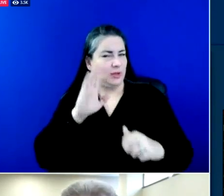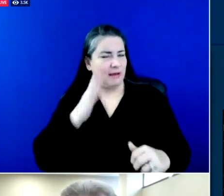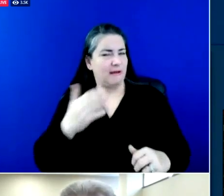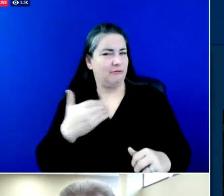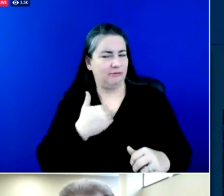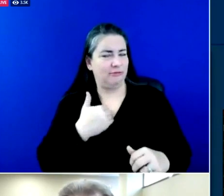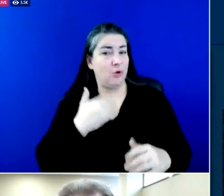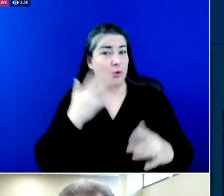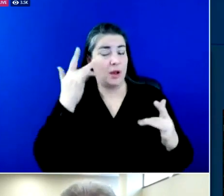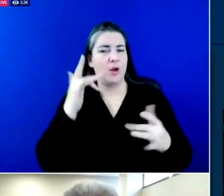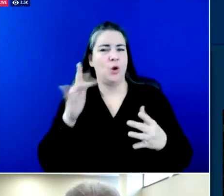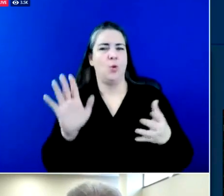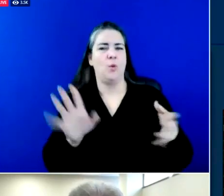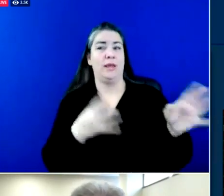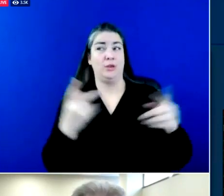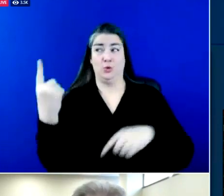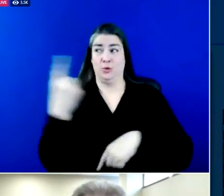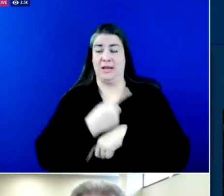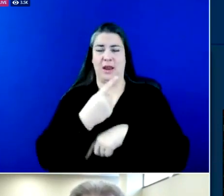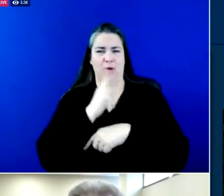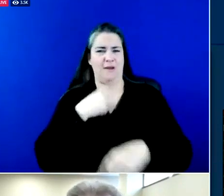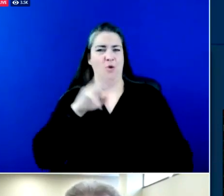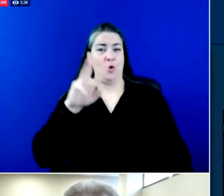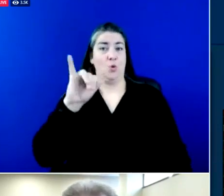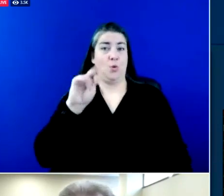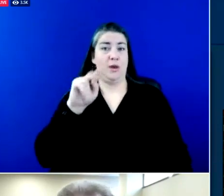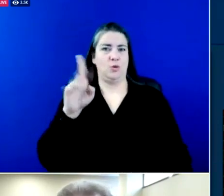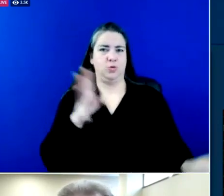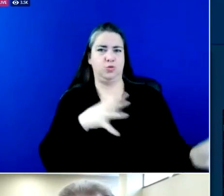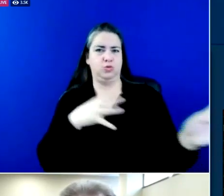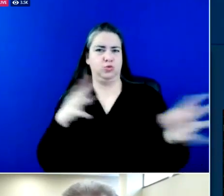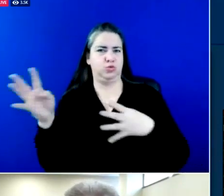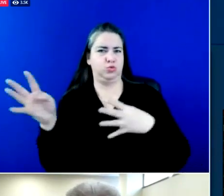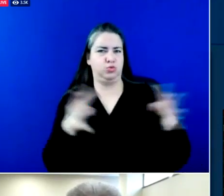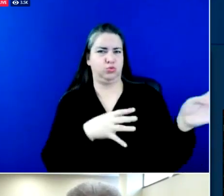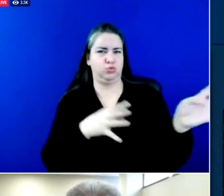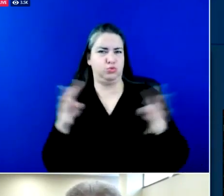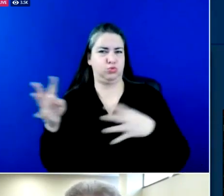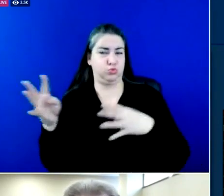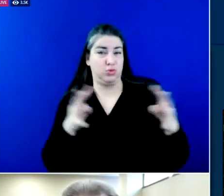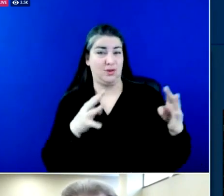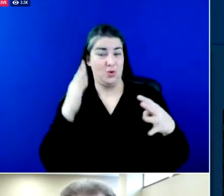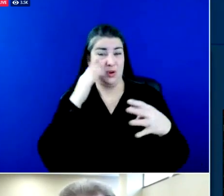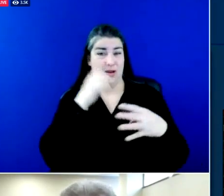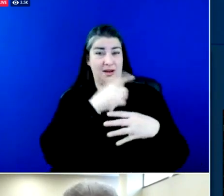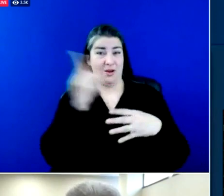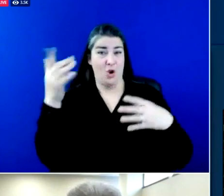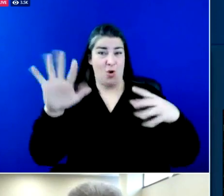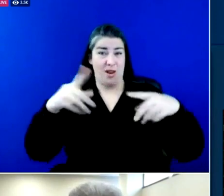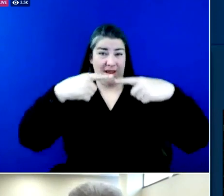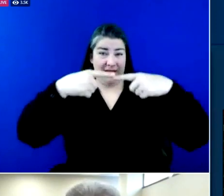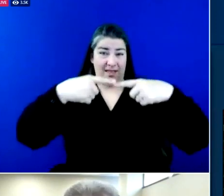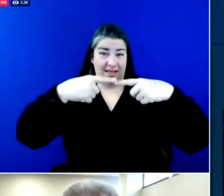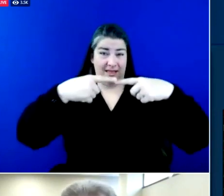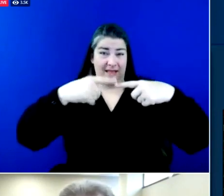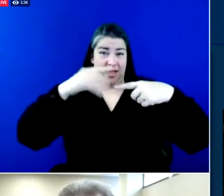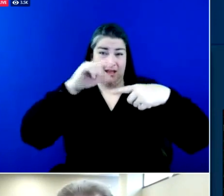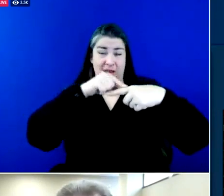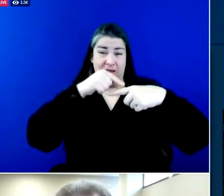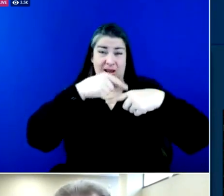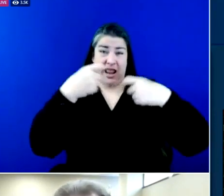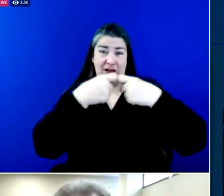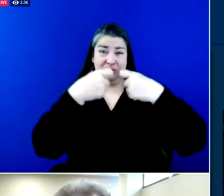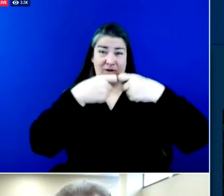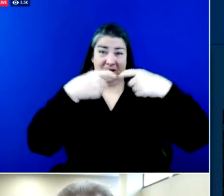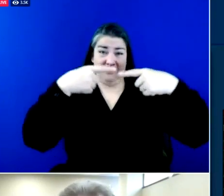speeds today that can cause some problems with trees and power lines that are already under stress from the first day of the event. We'll see